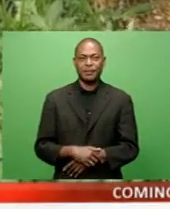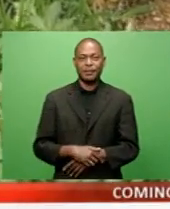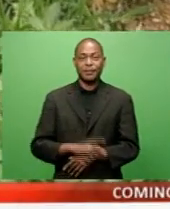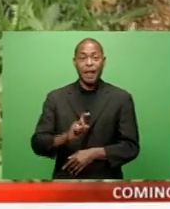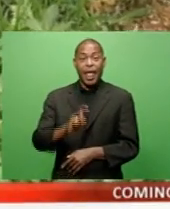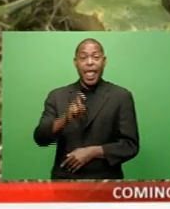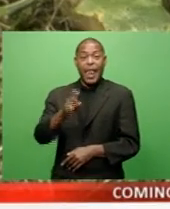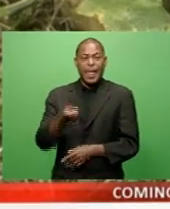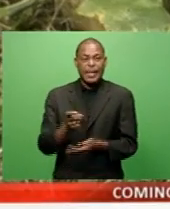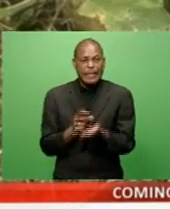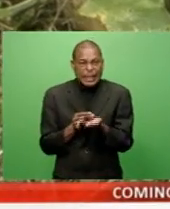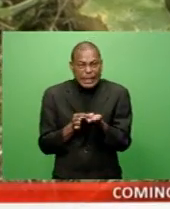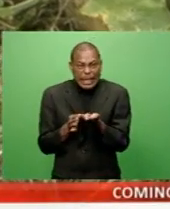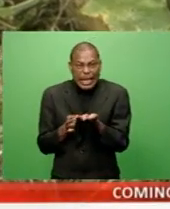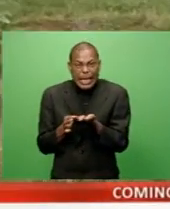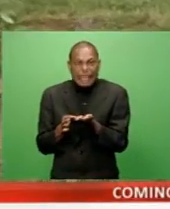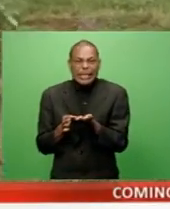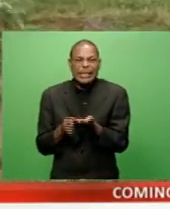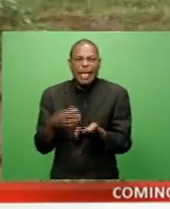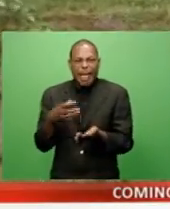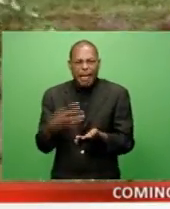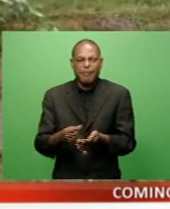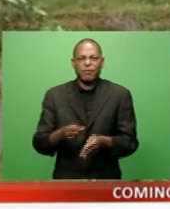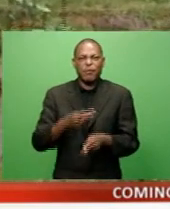Up ahead, seedlings for cyclone-hit farmers.